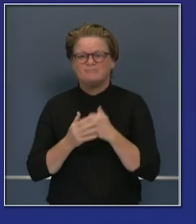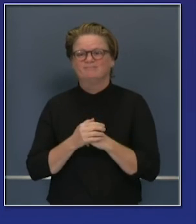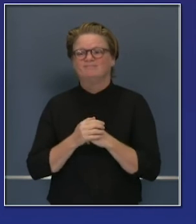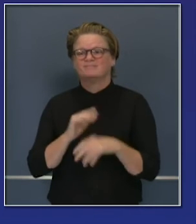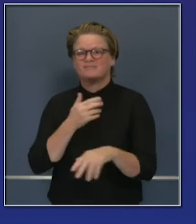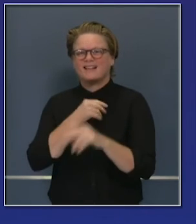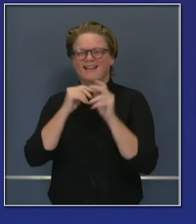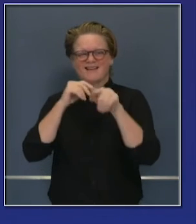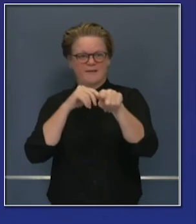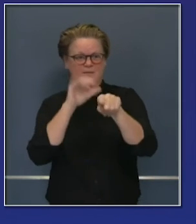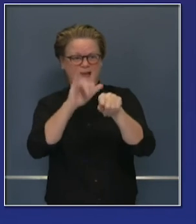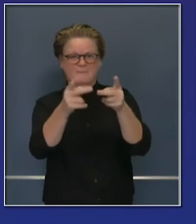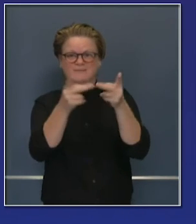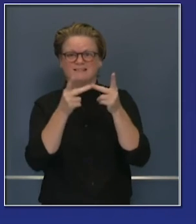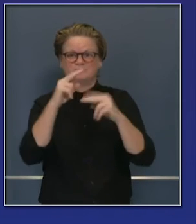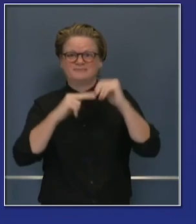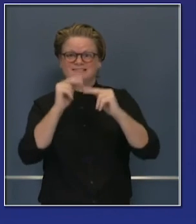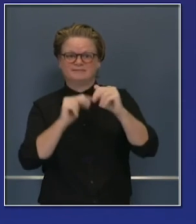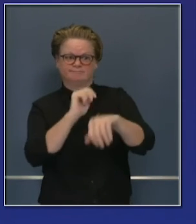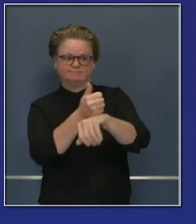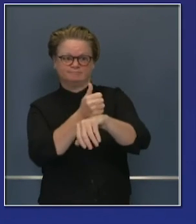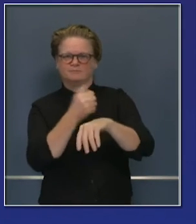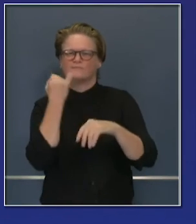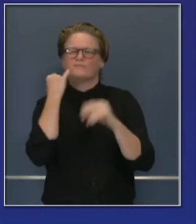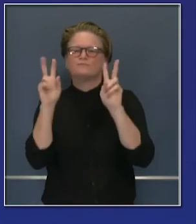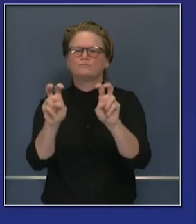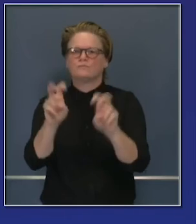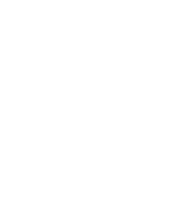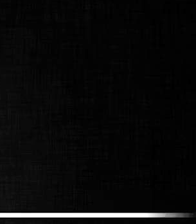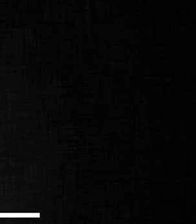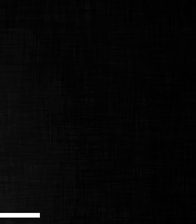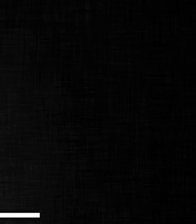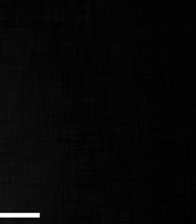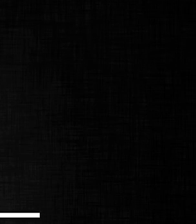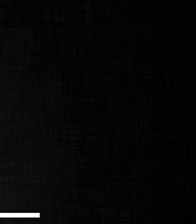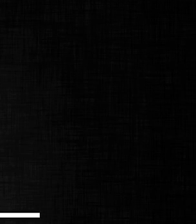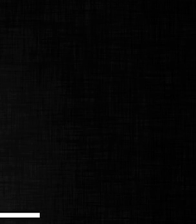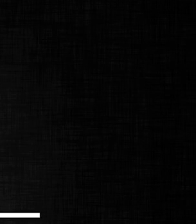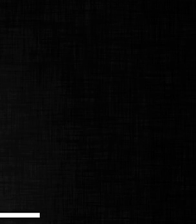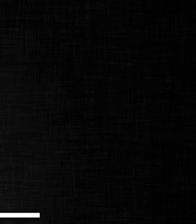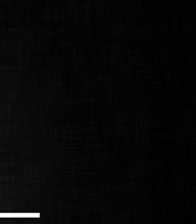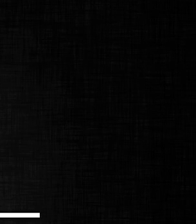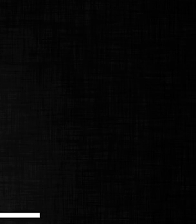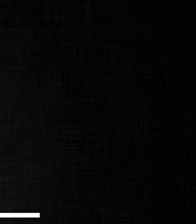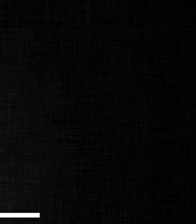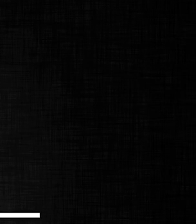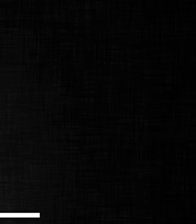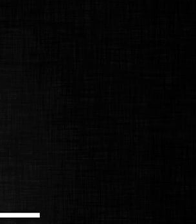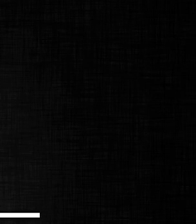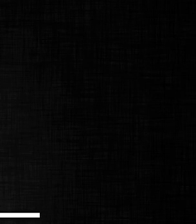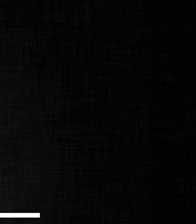the surge status, 1,872 to be precise. . . . . . . . .